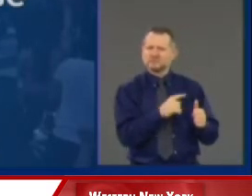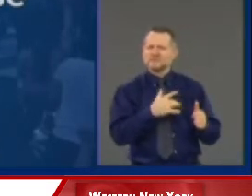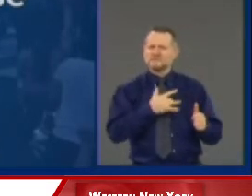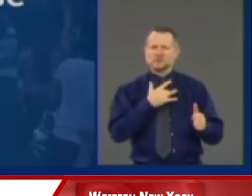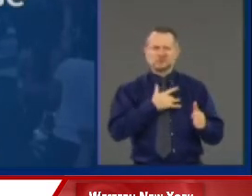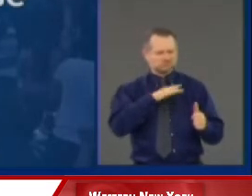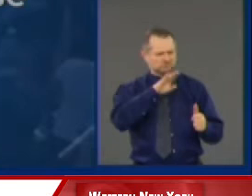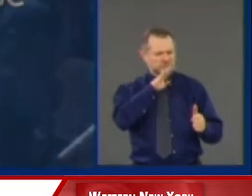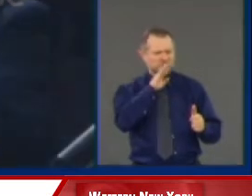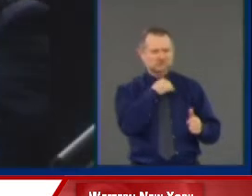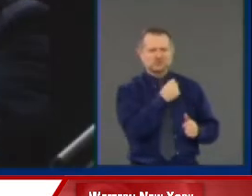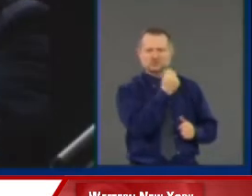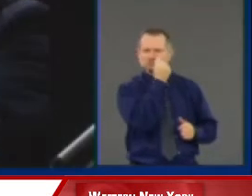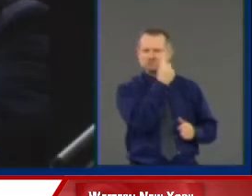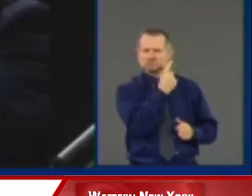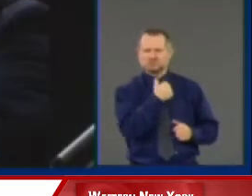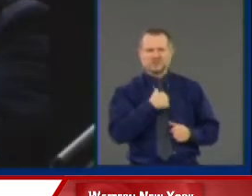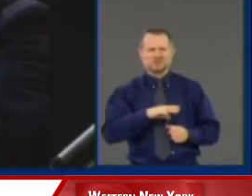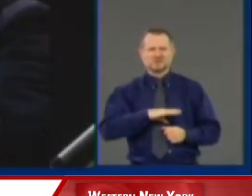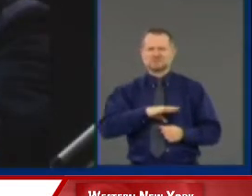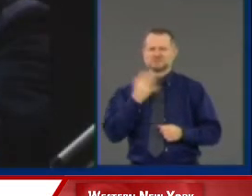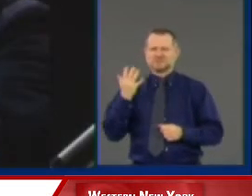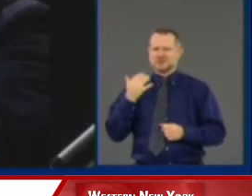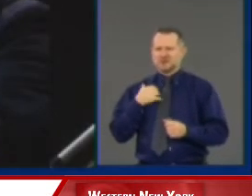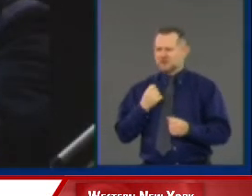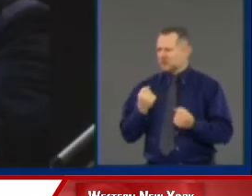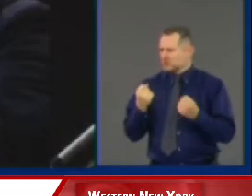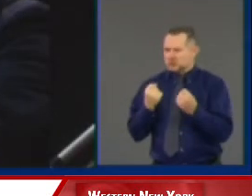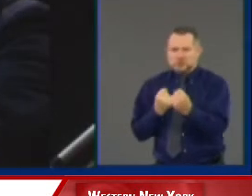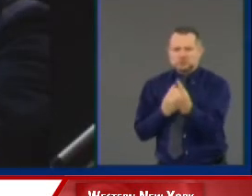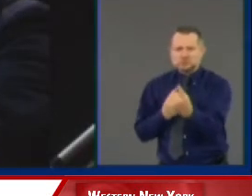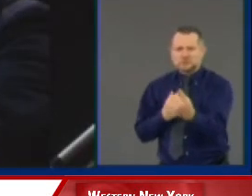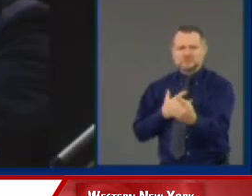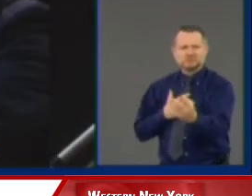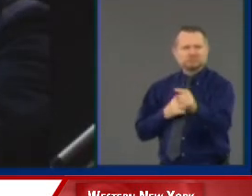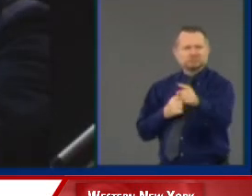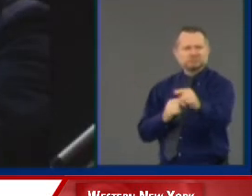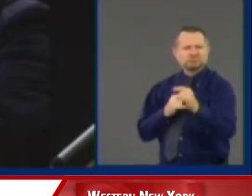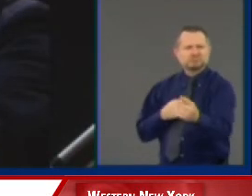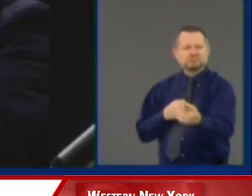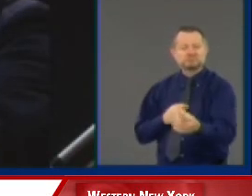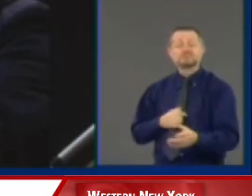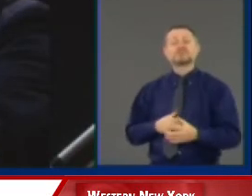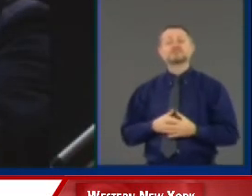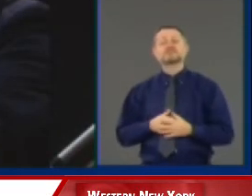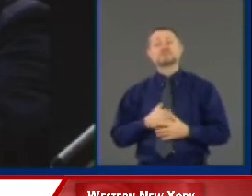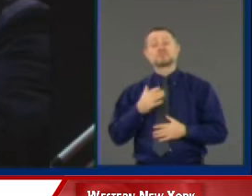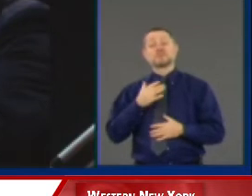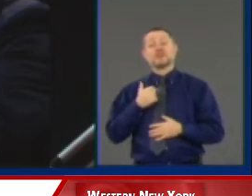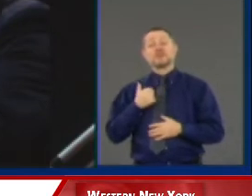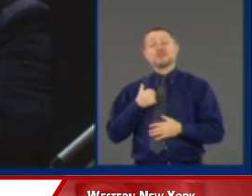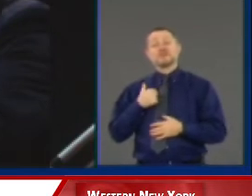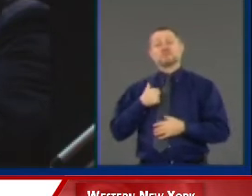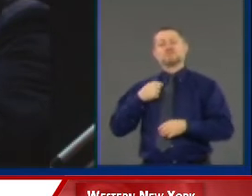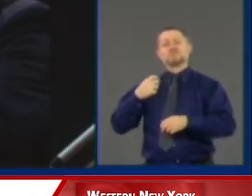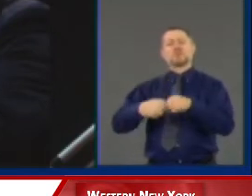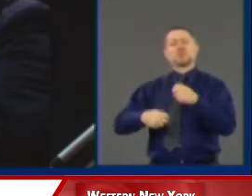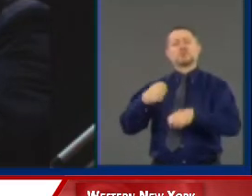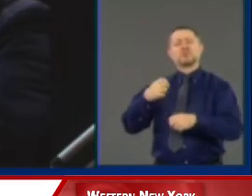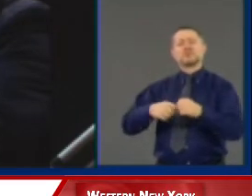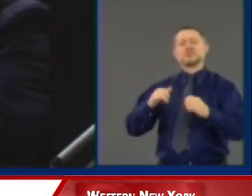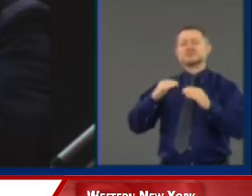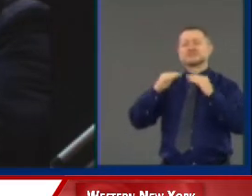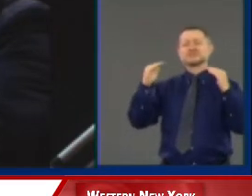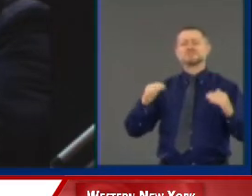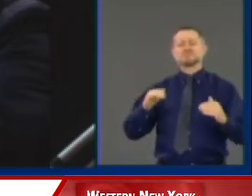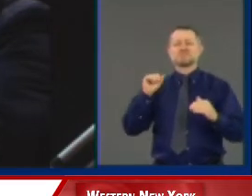Outraged, yes. Of course. And is there a larger problem? Of course. It's not